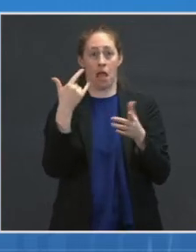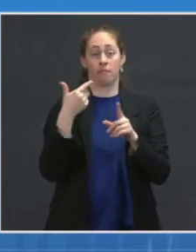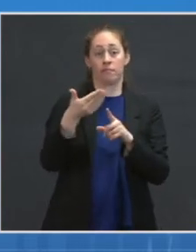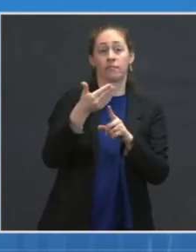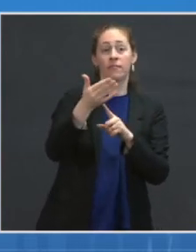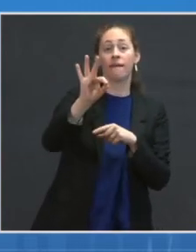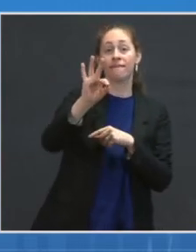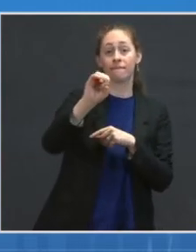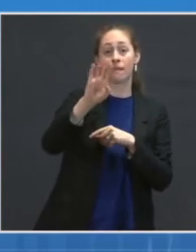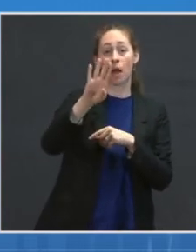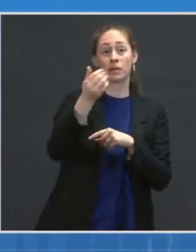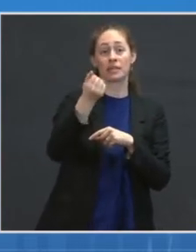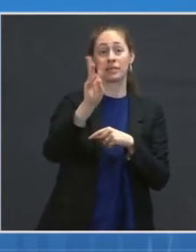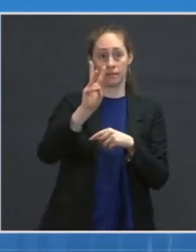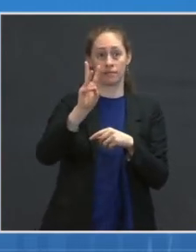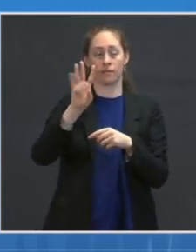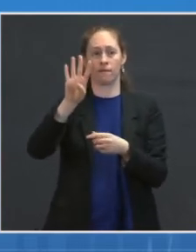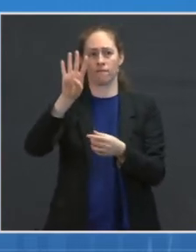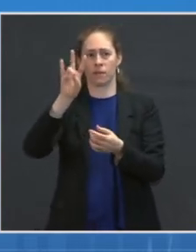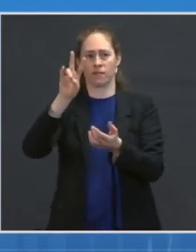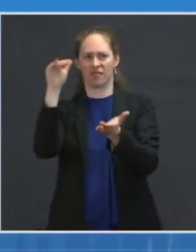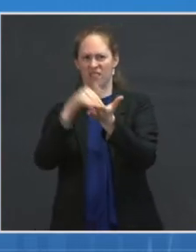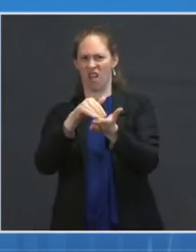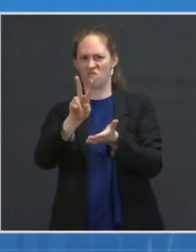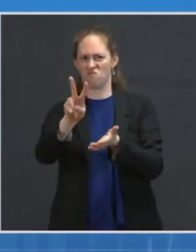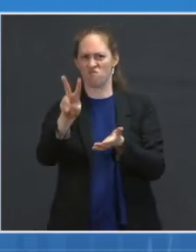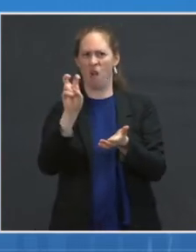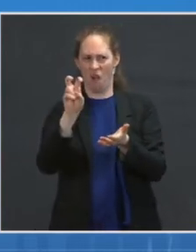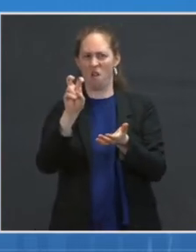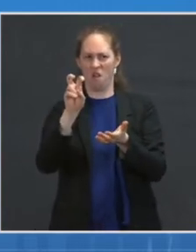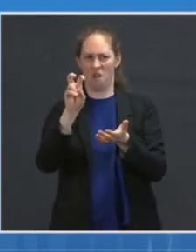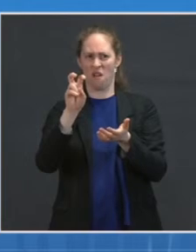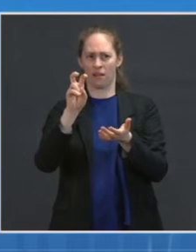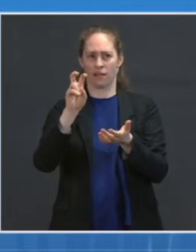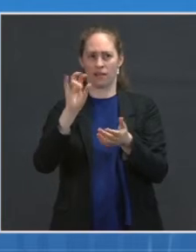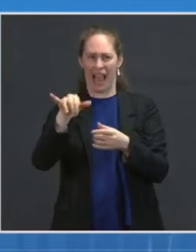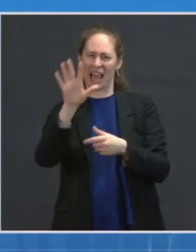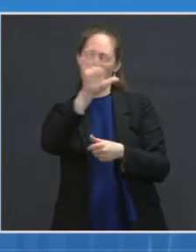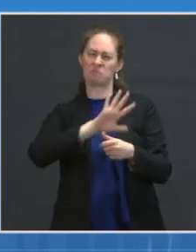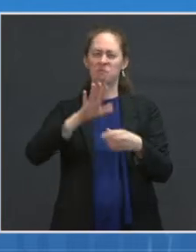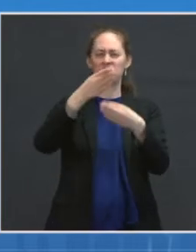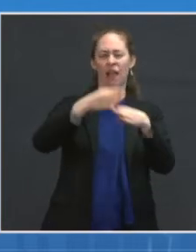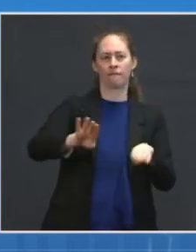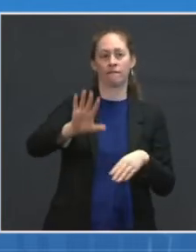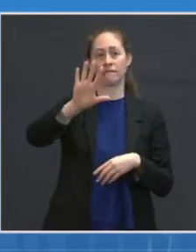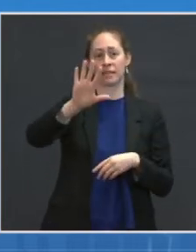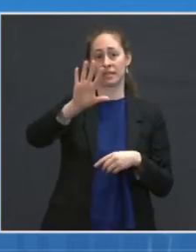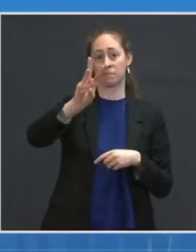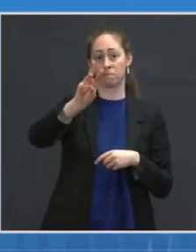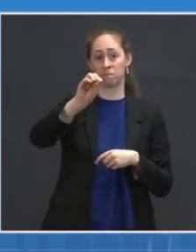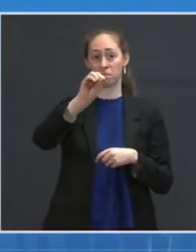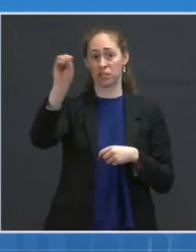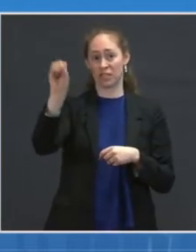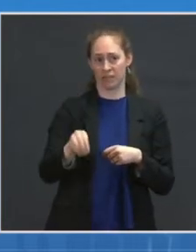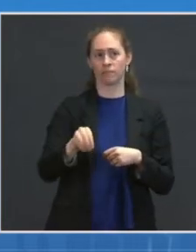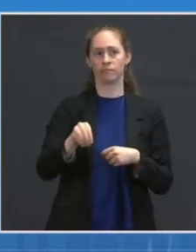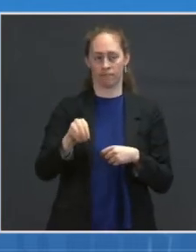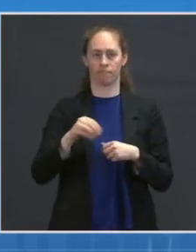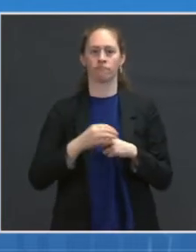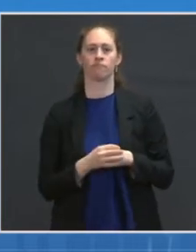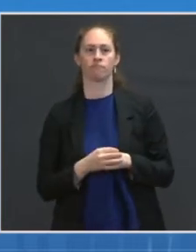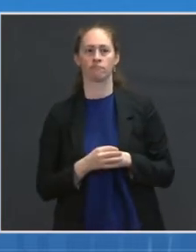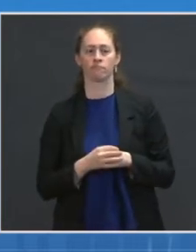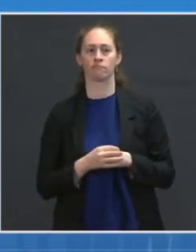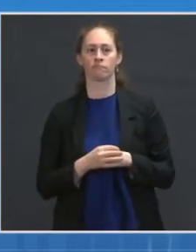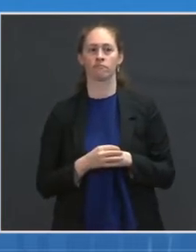,200, represents a 56% decline since the January 9th peak. As I reported on Wednesday, the